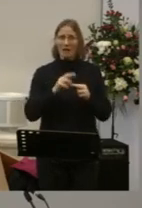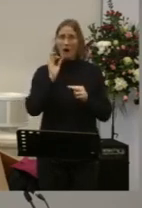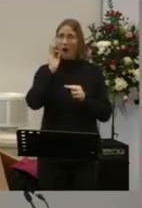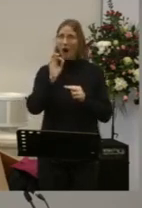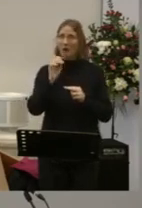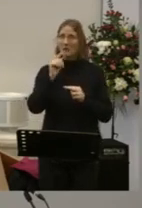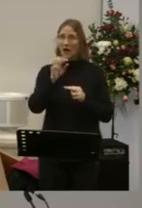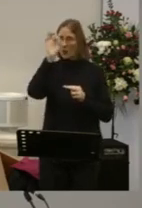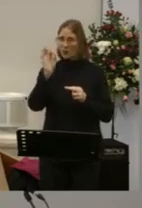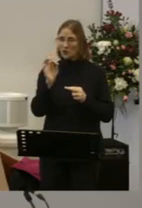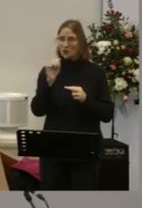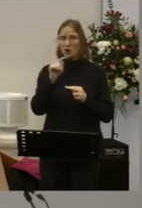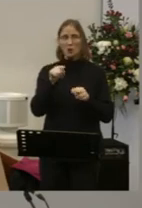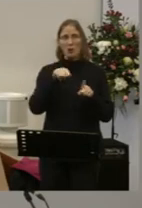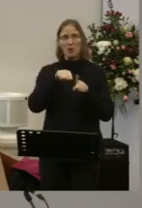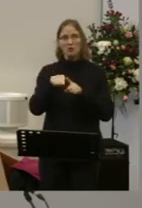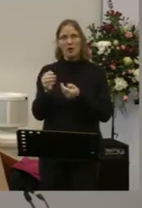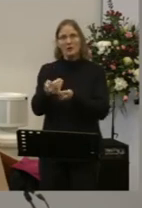You know trying to save yourself